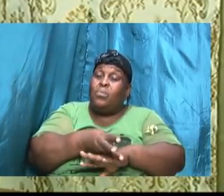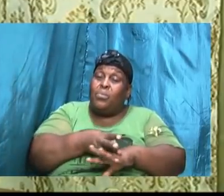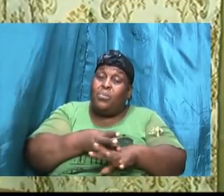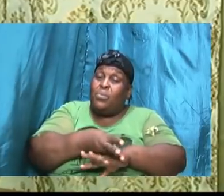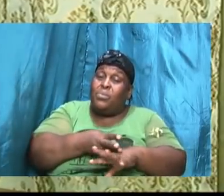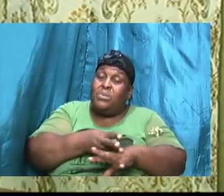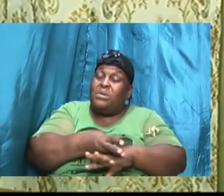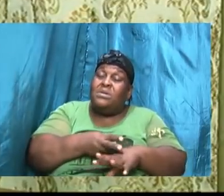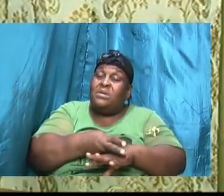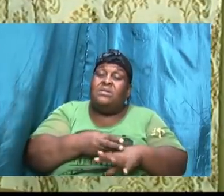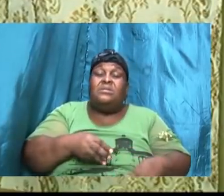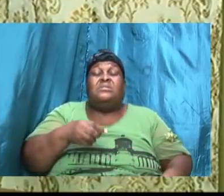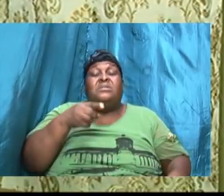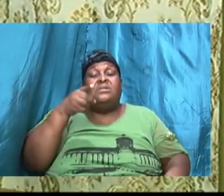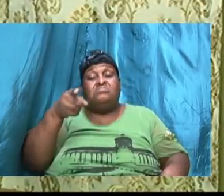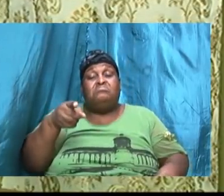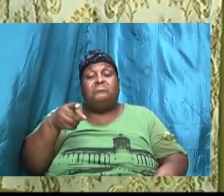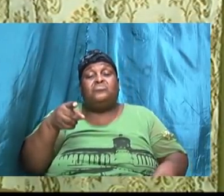the work